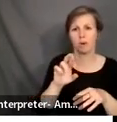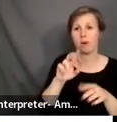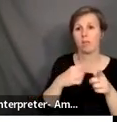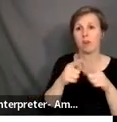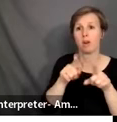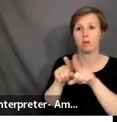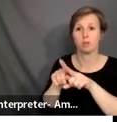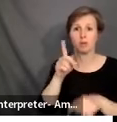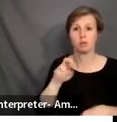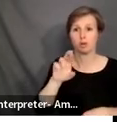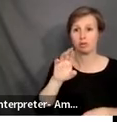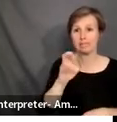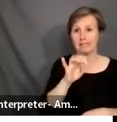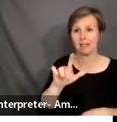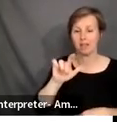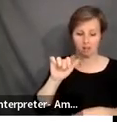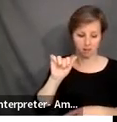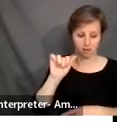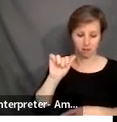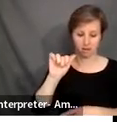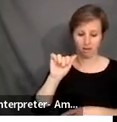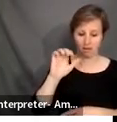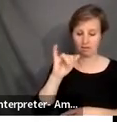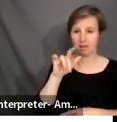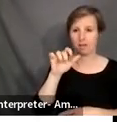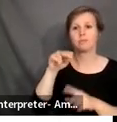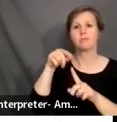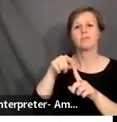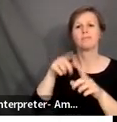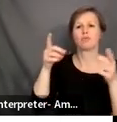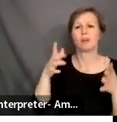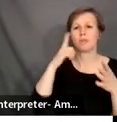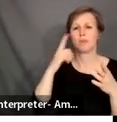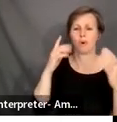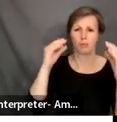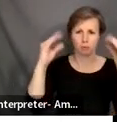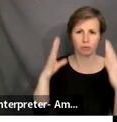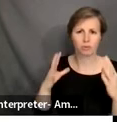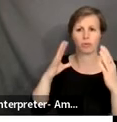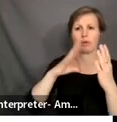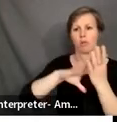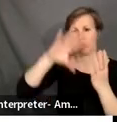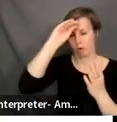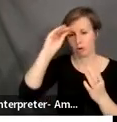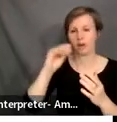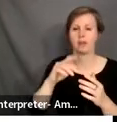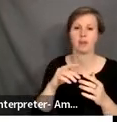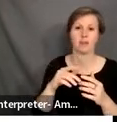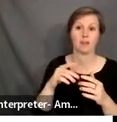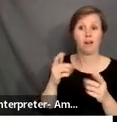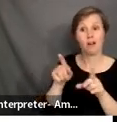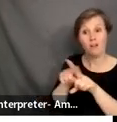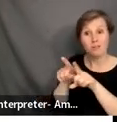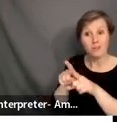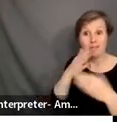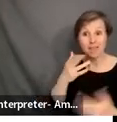Chomon-Samora, who is the ACTFL director of professional learning and certification. Finally, I want to thank our wonderful executive director,